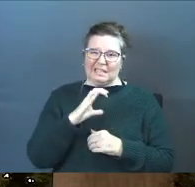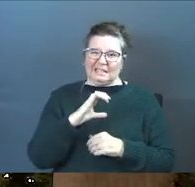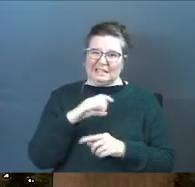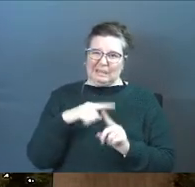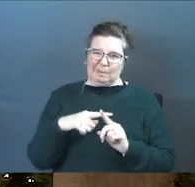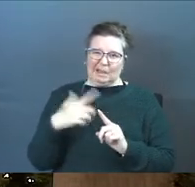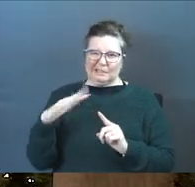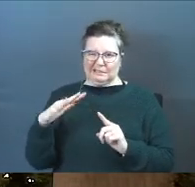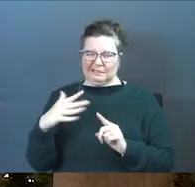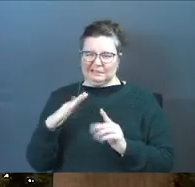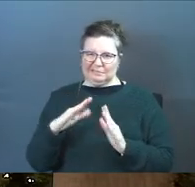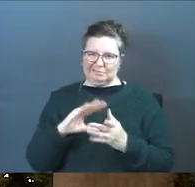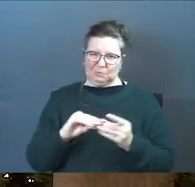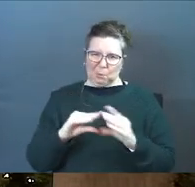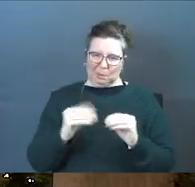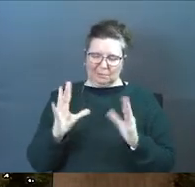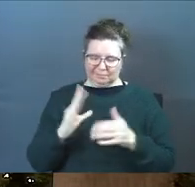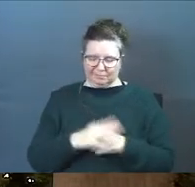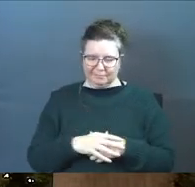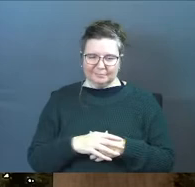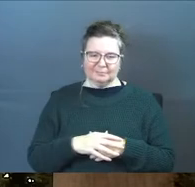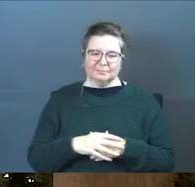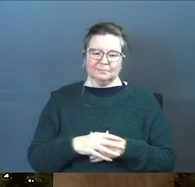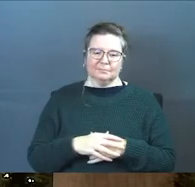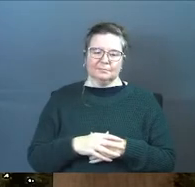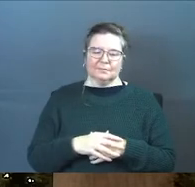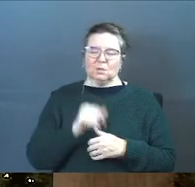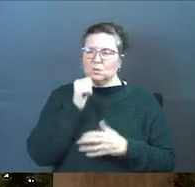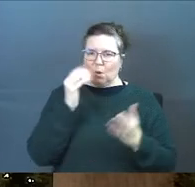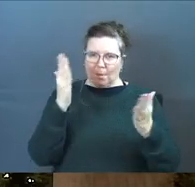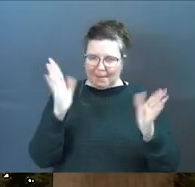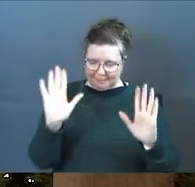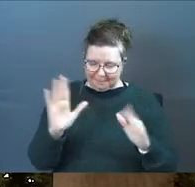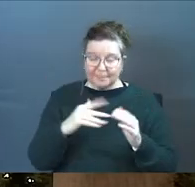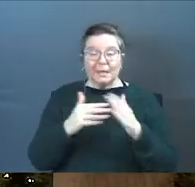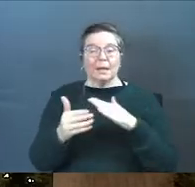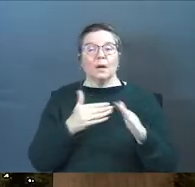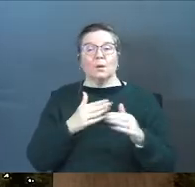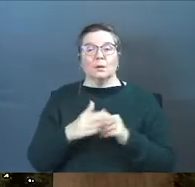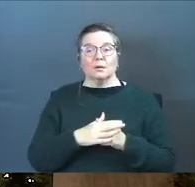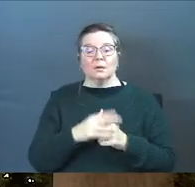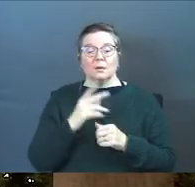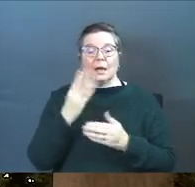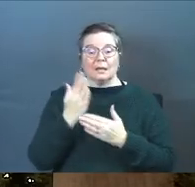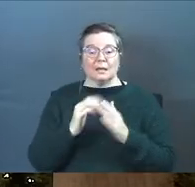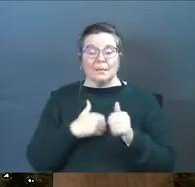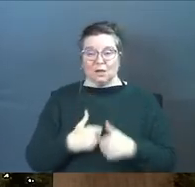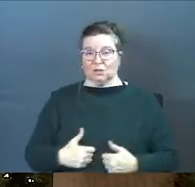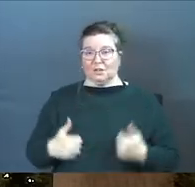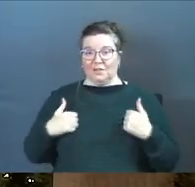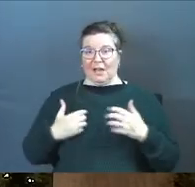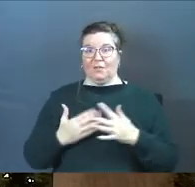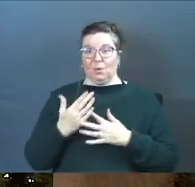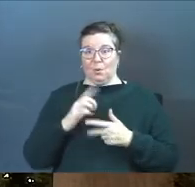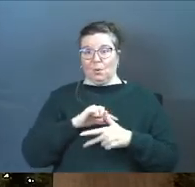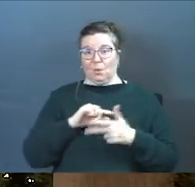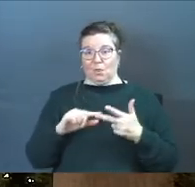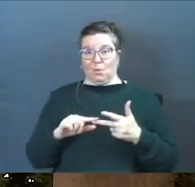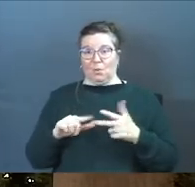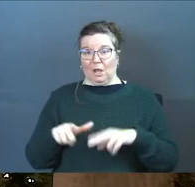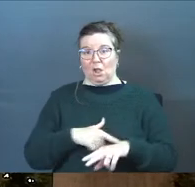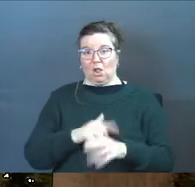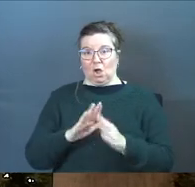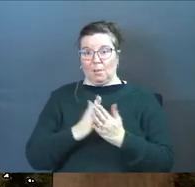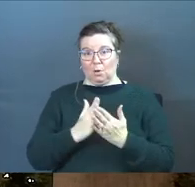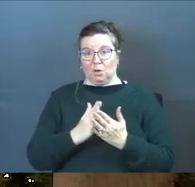plus material is what I'm just going to say. So I don't recommend it. But anyway I somehow survived through three long